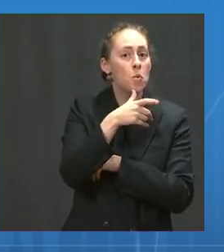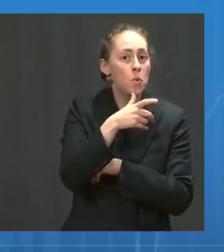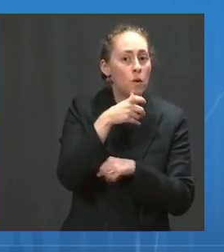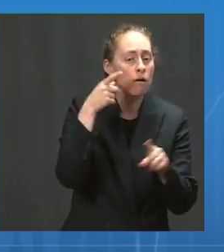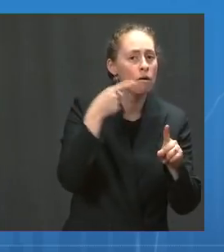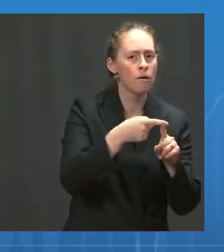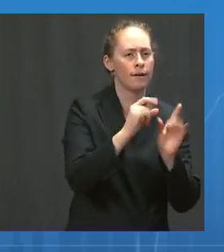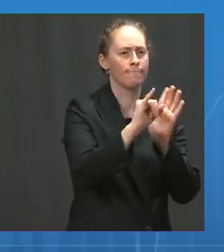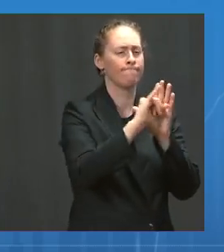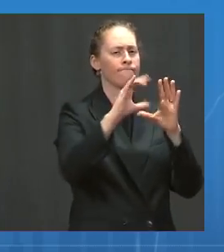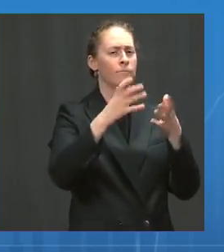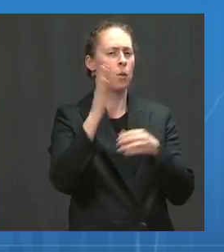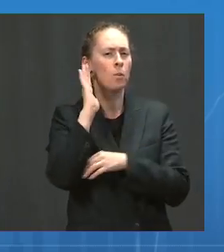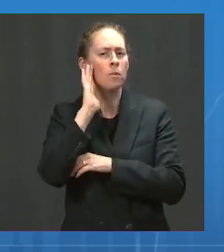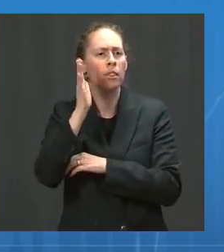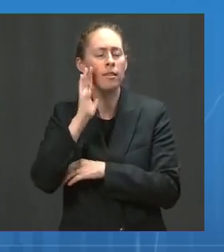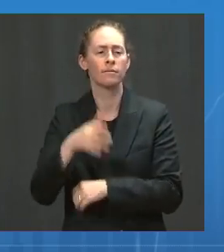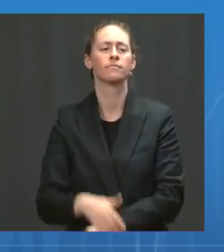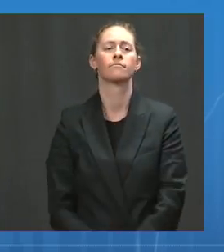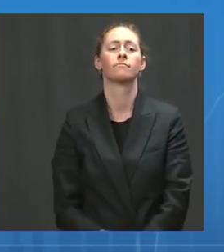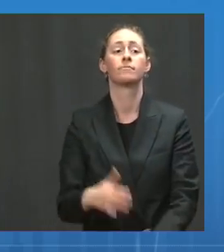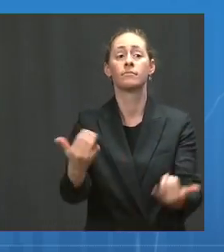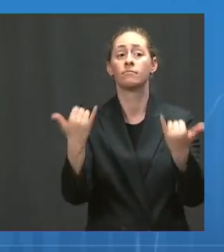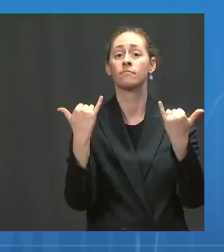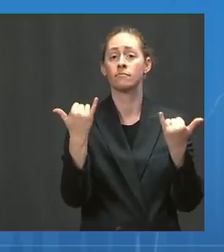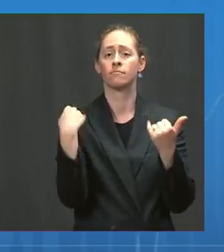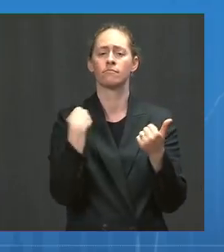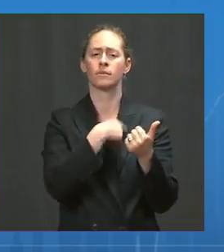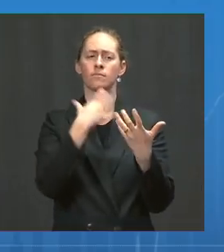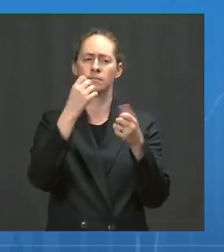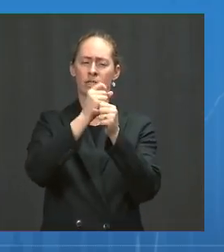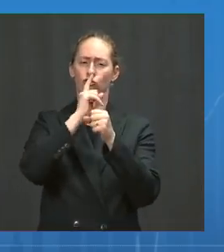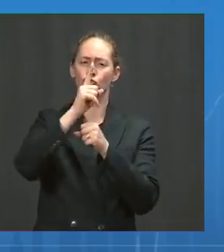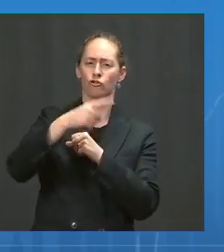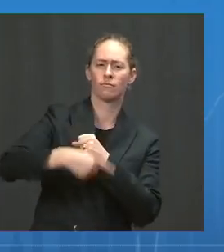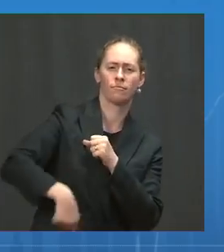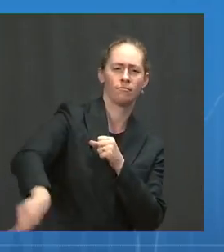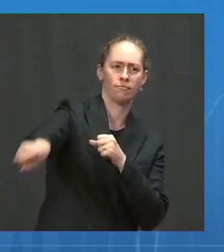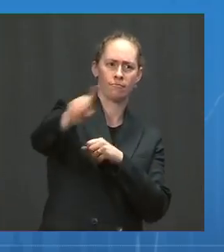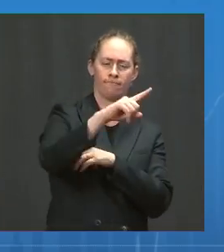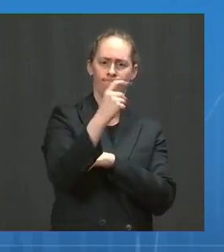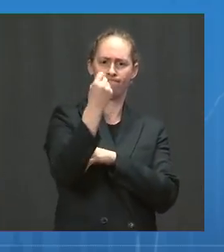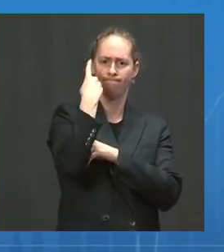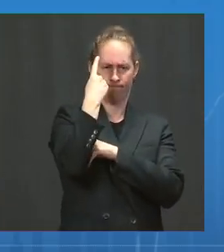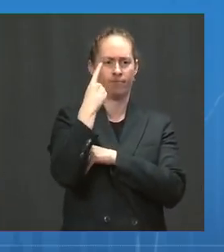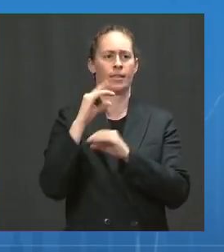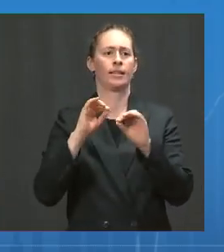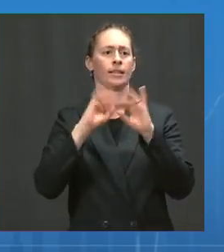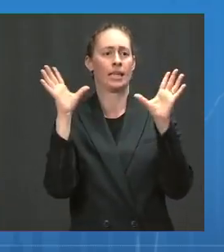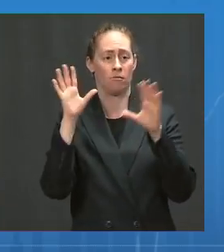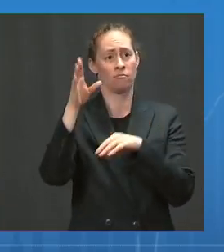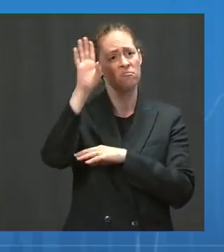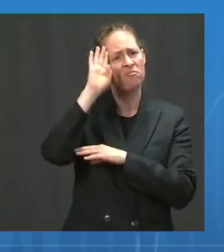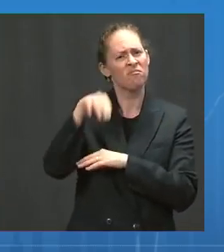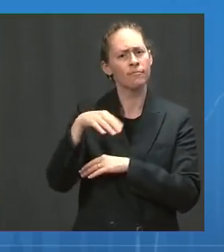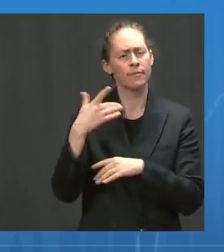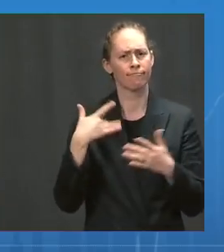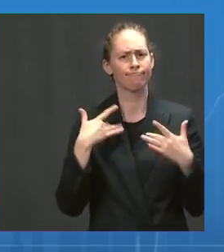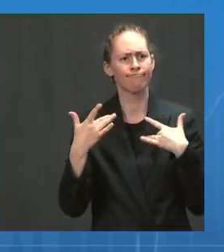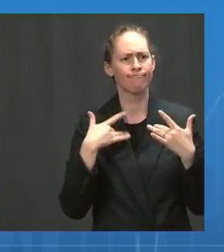be making sure people understand, because the question often gets asked, particularly among the